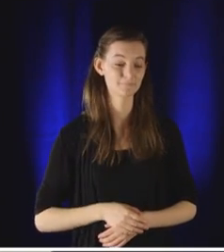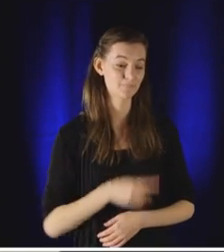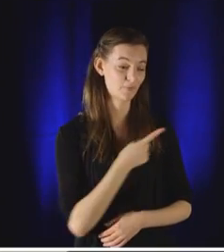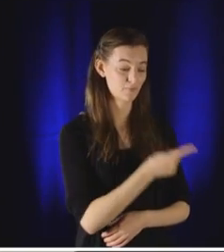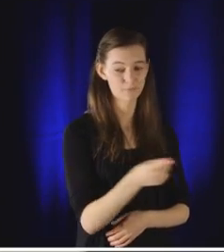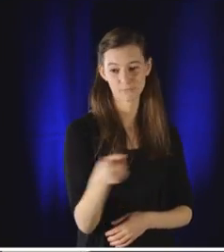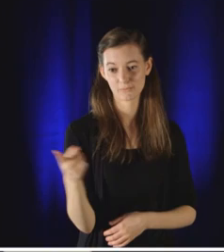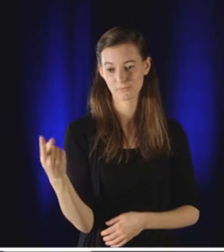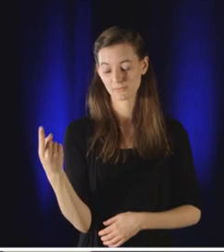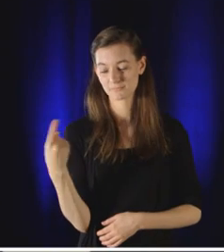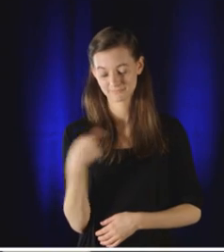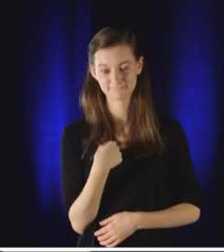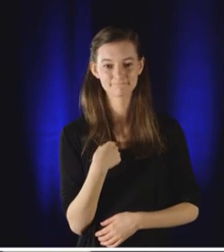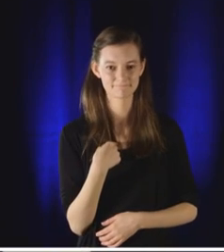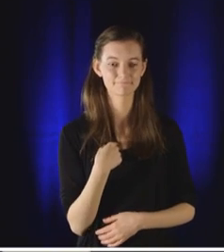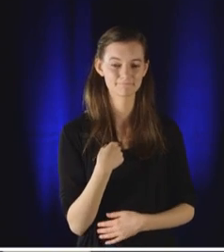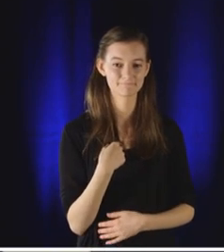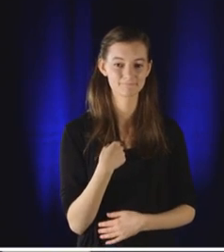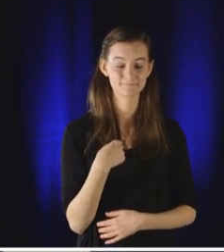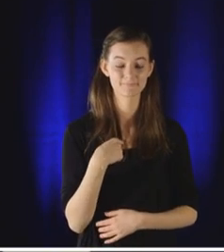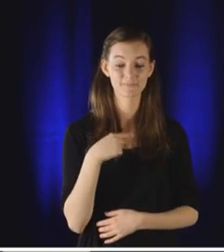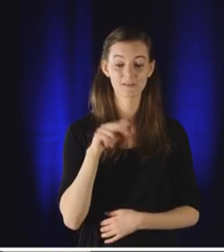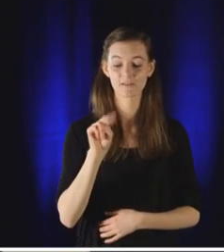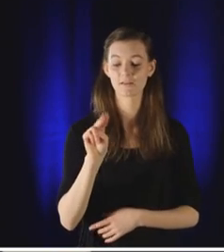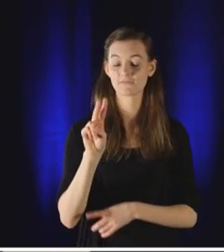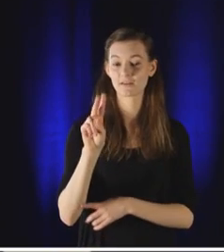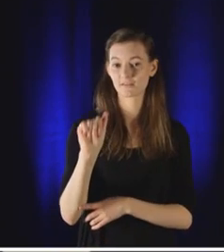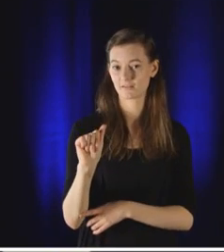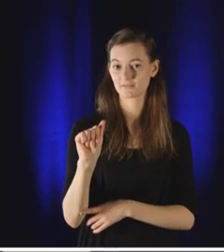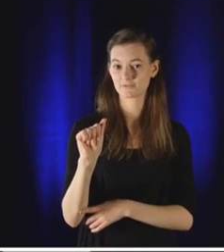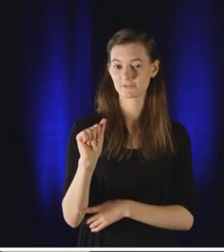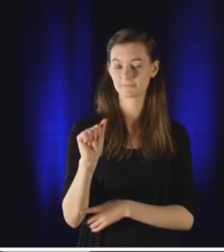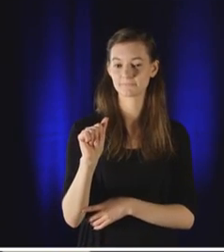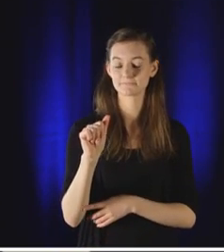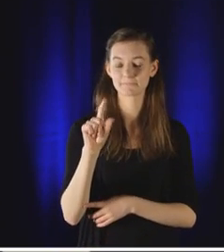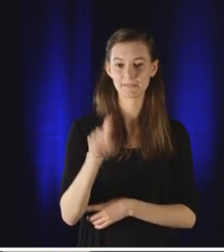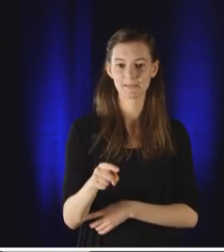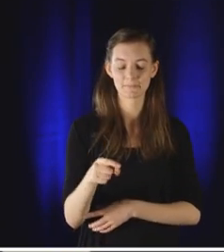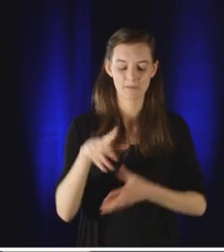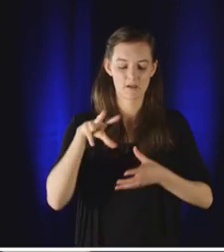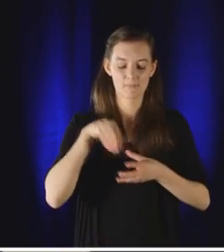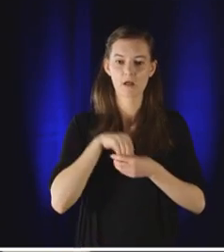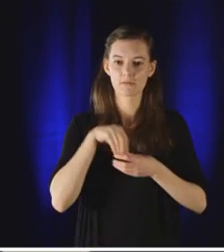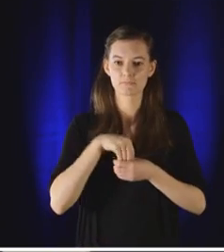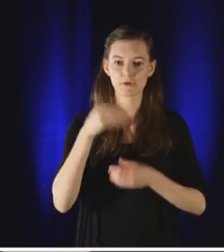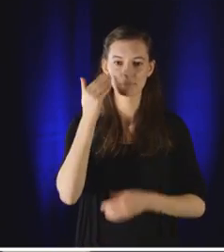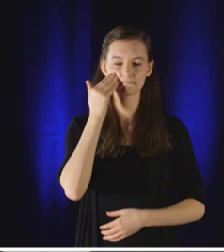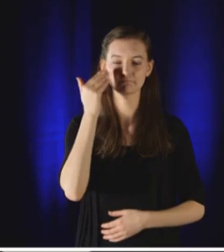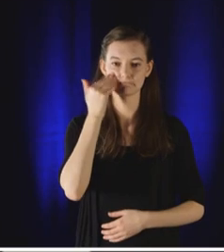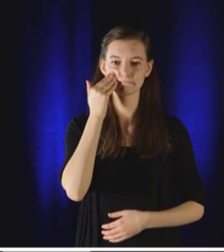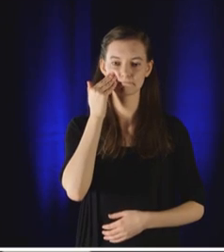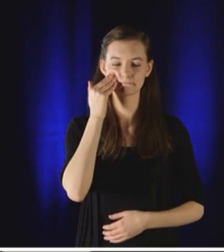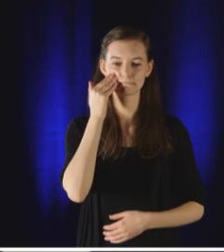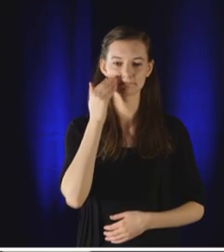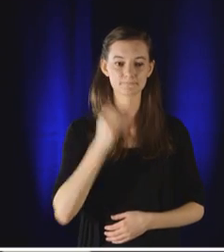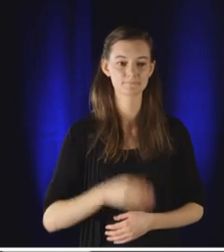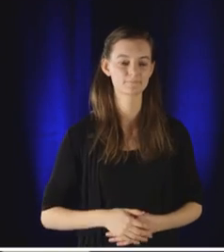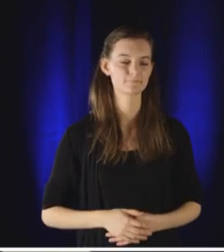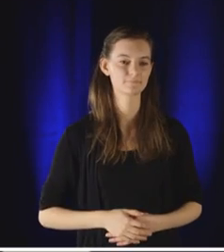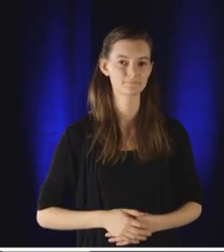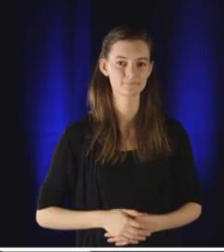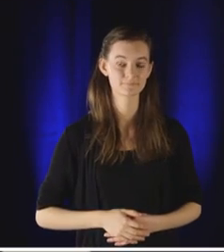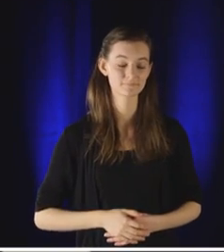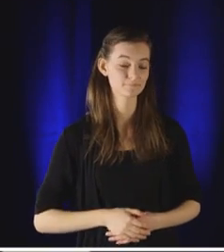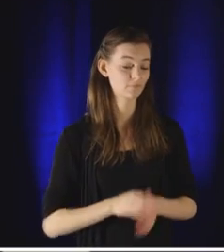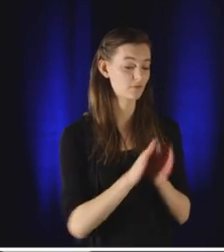People like you and me need to become literate in nonviolent action and more literate.